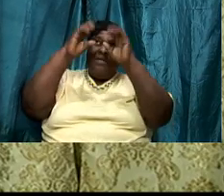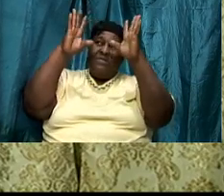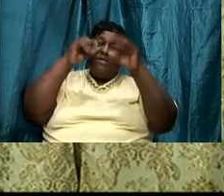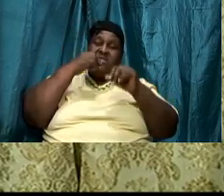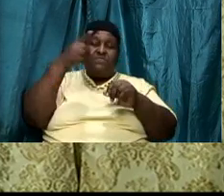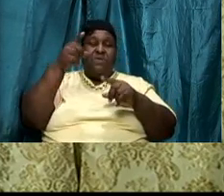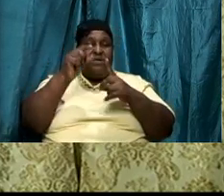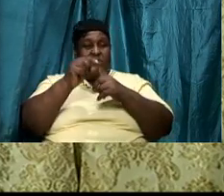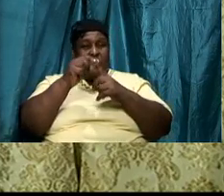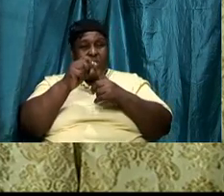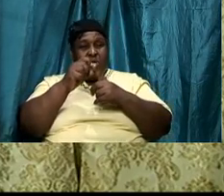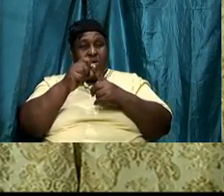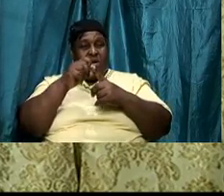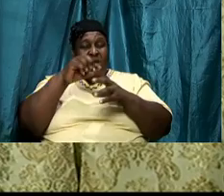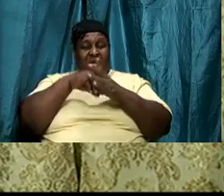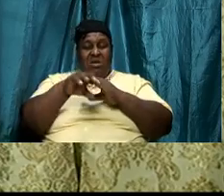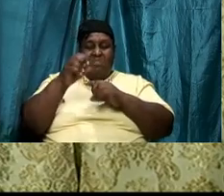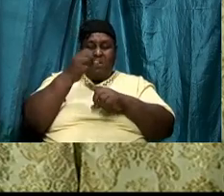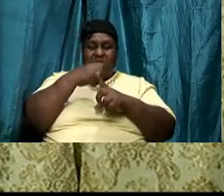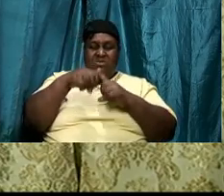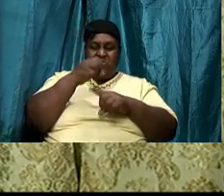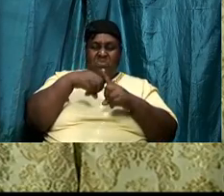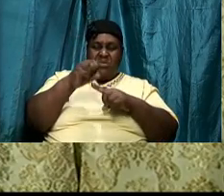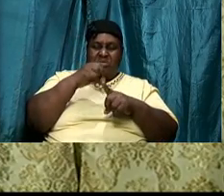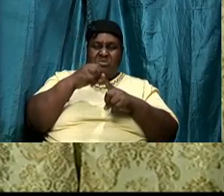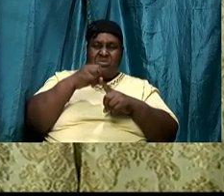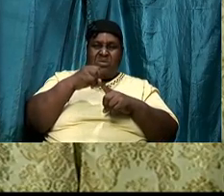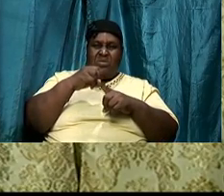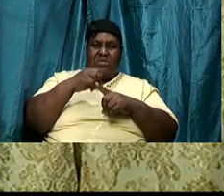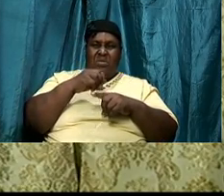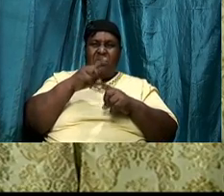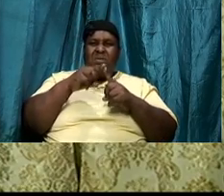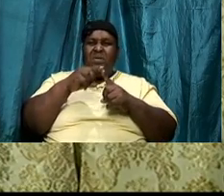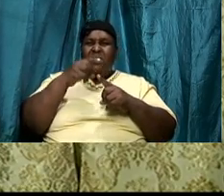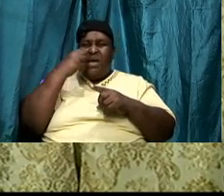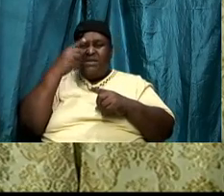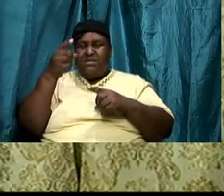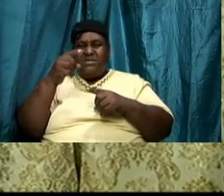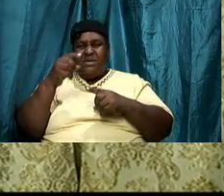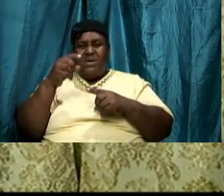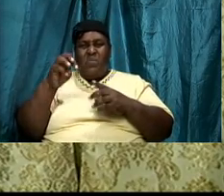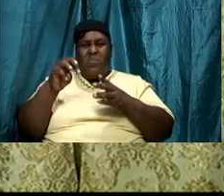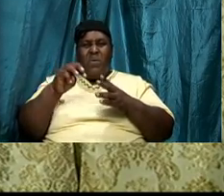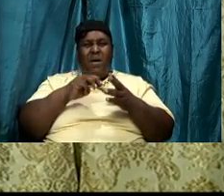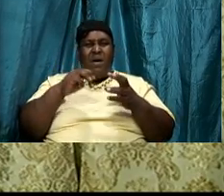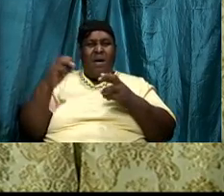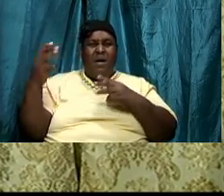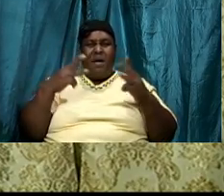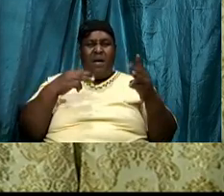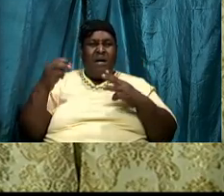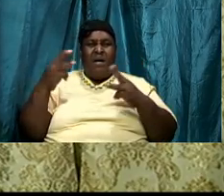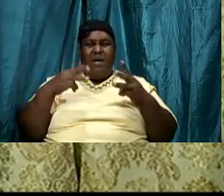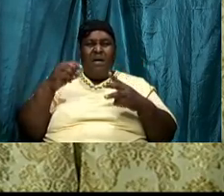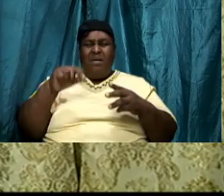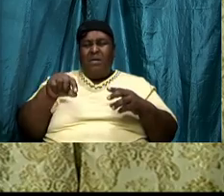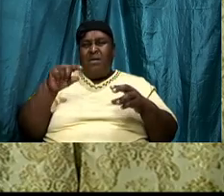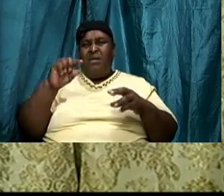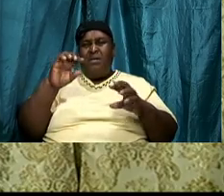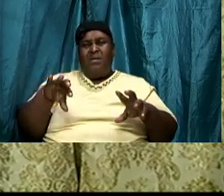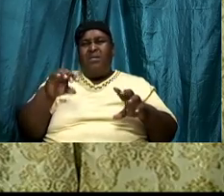speak into the situations and the circumstances when I see rioting and destruction I can only pull from the word